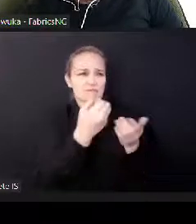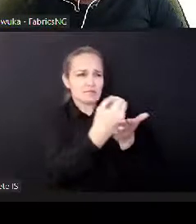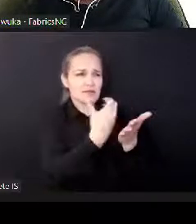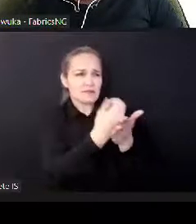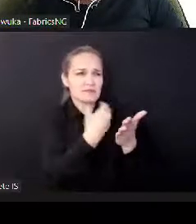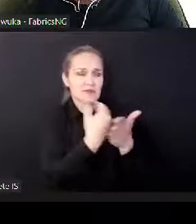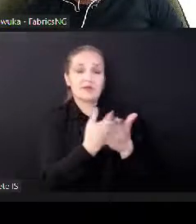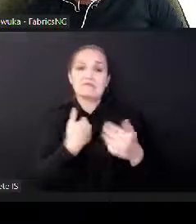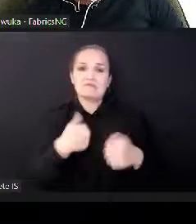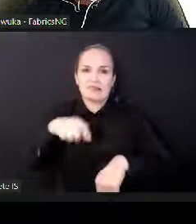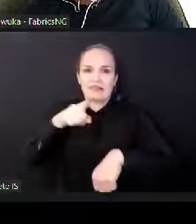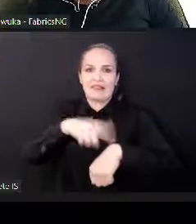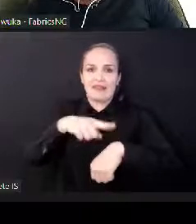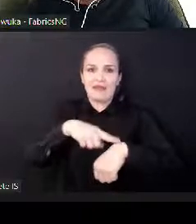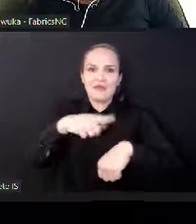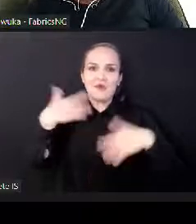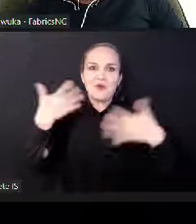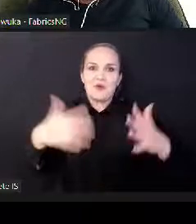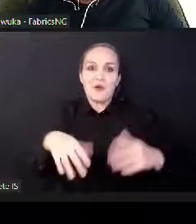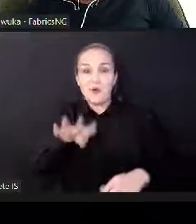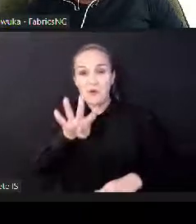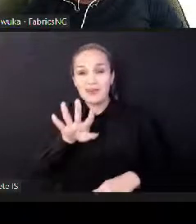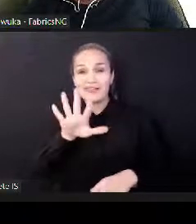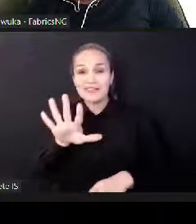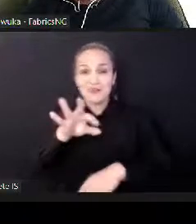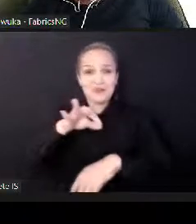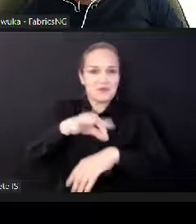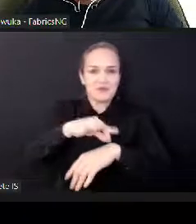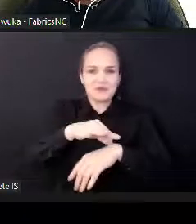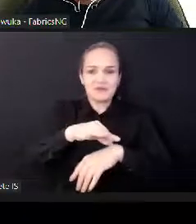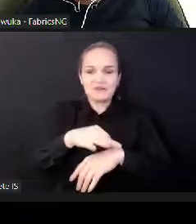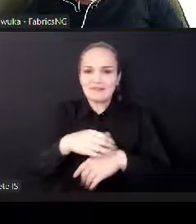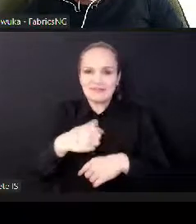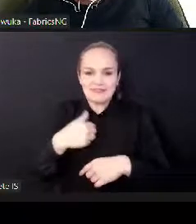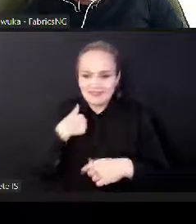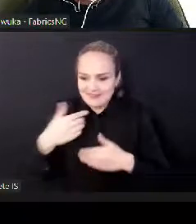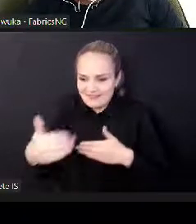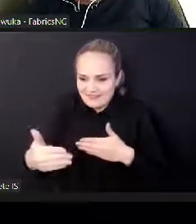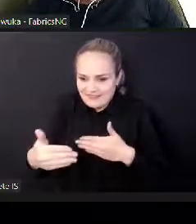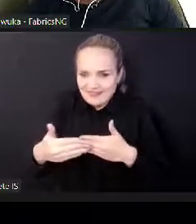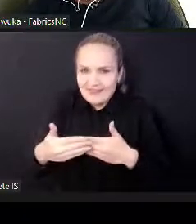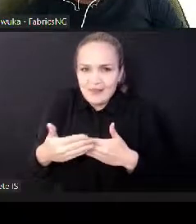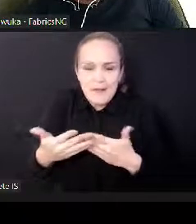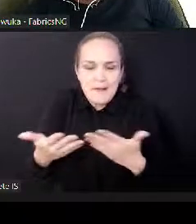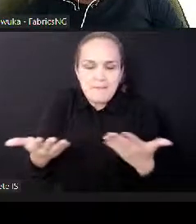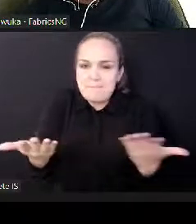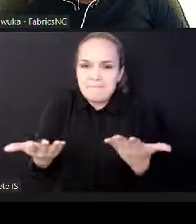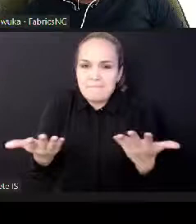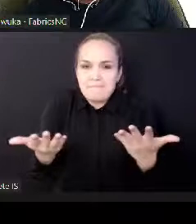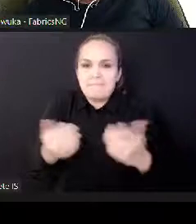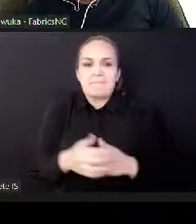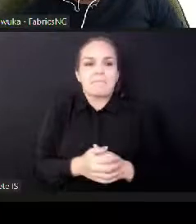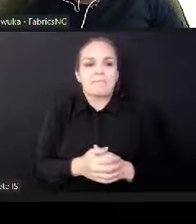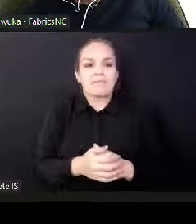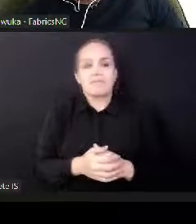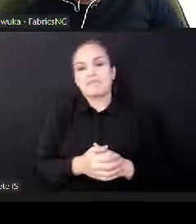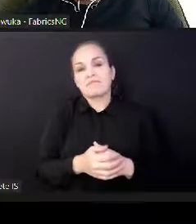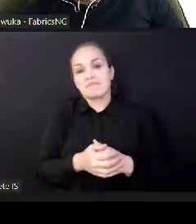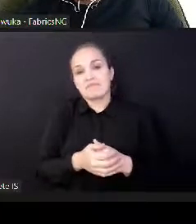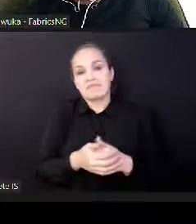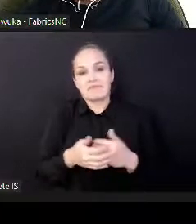on this. But, you know, this is an incredibly young digital, you know, internet, digital natives,